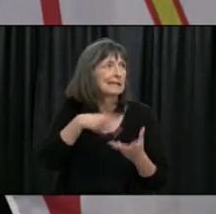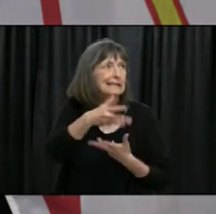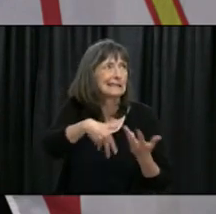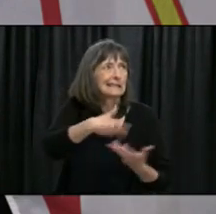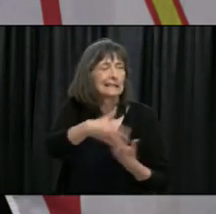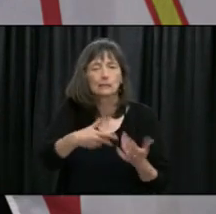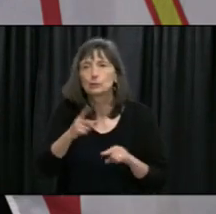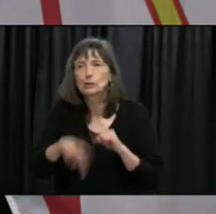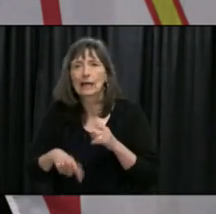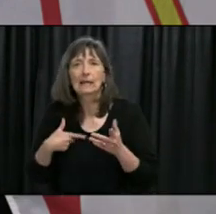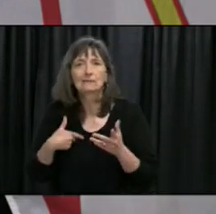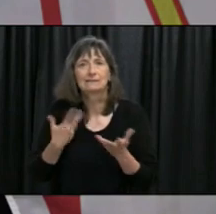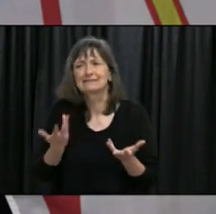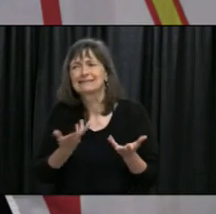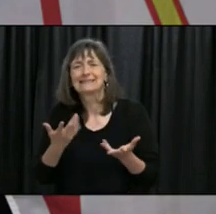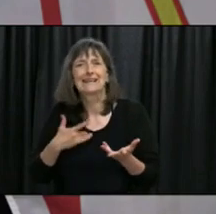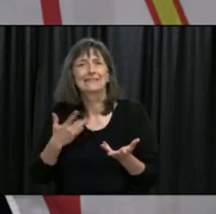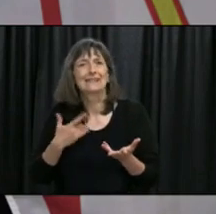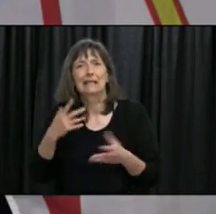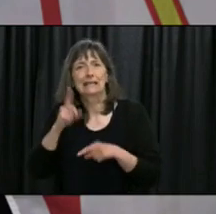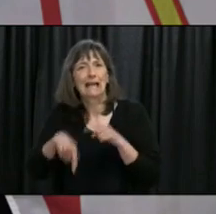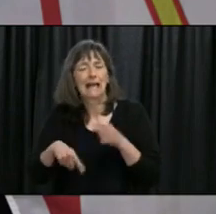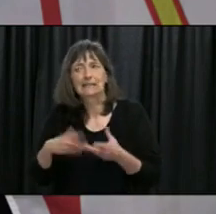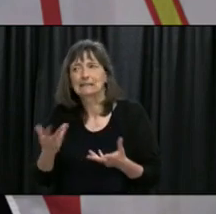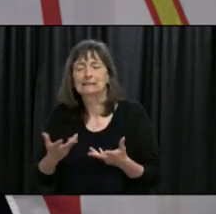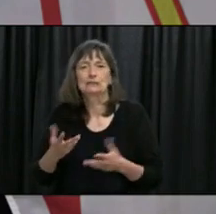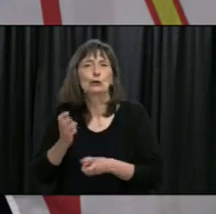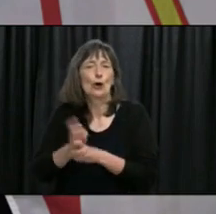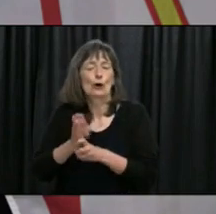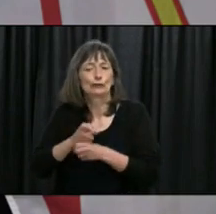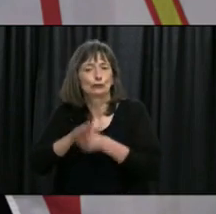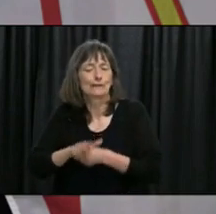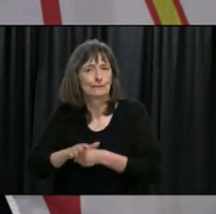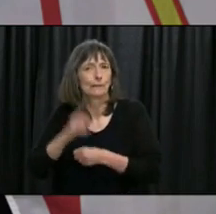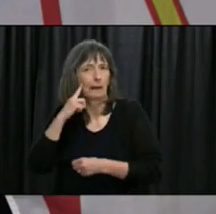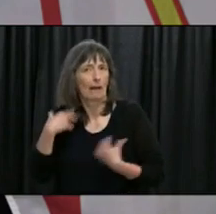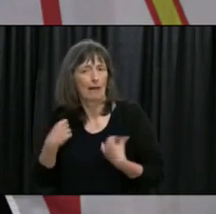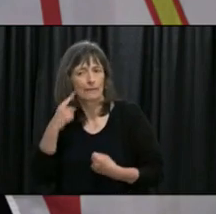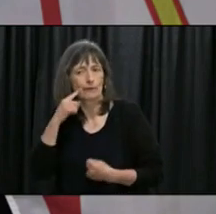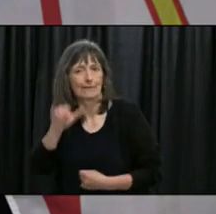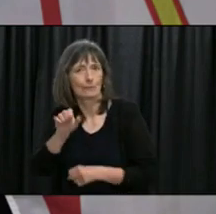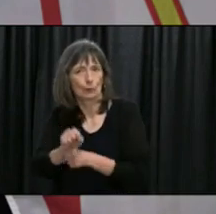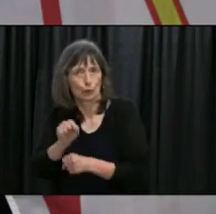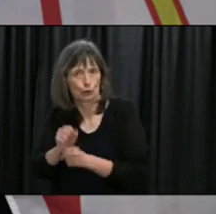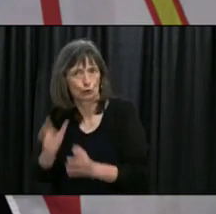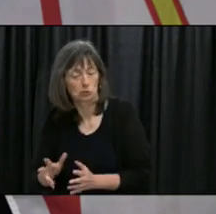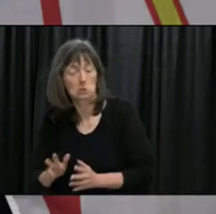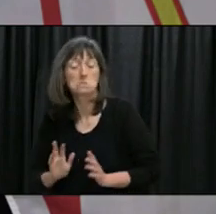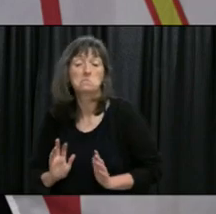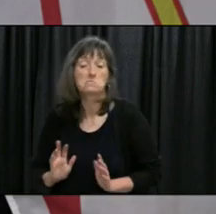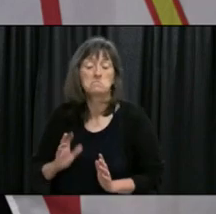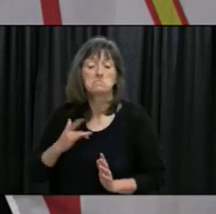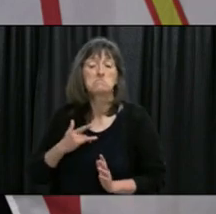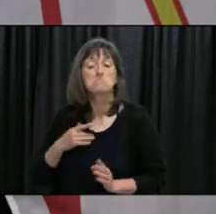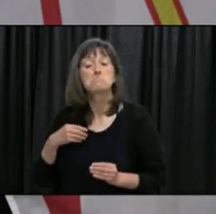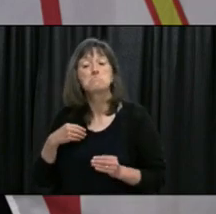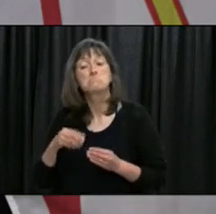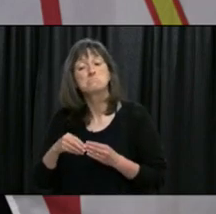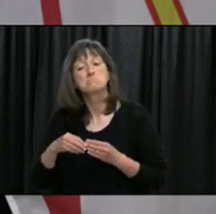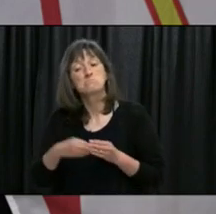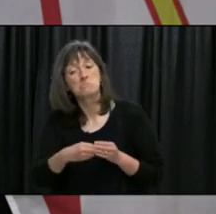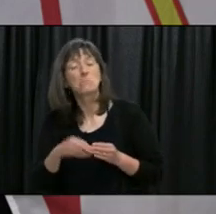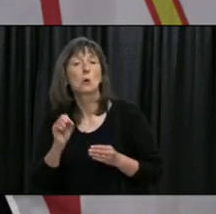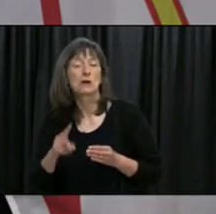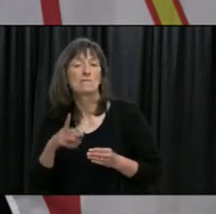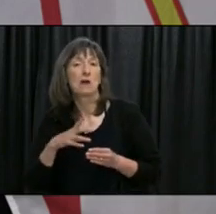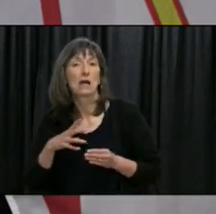in their immediate family was difficult for some of those workers so we wanted to ease some of those restrictions we still feel that staying on your